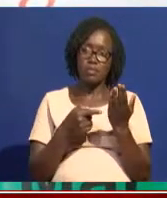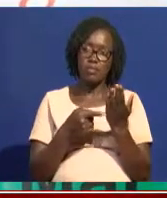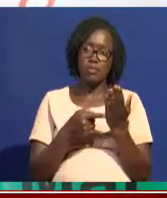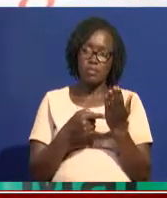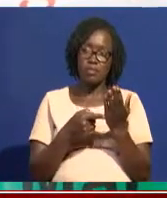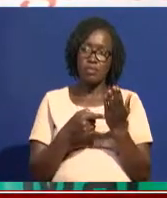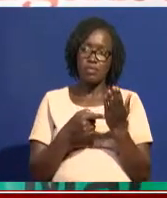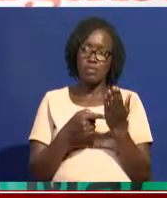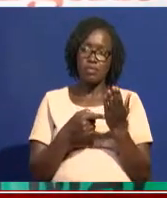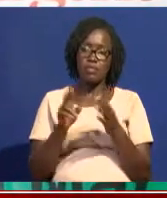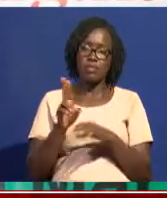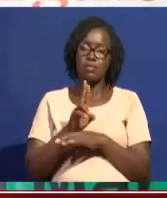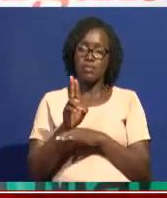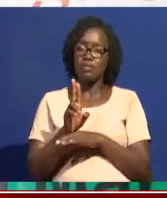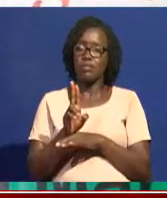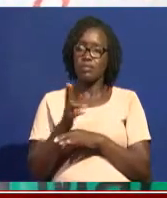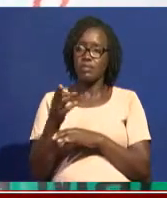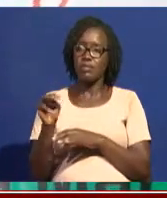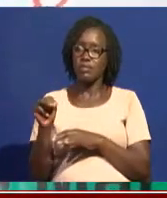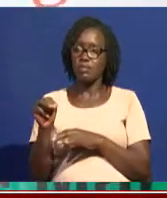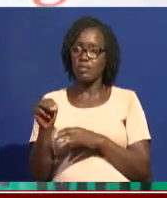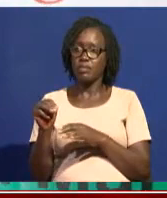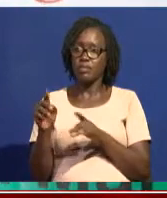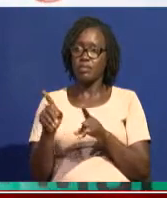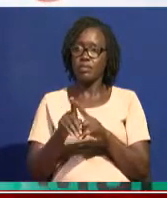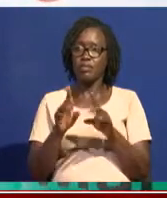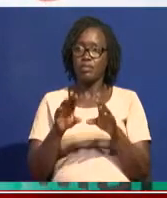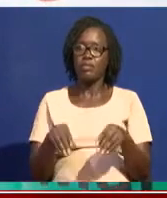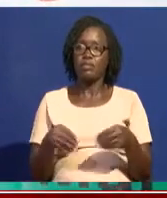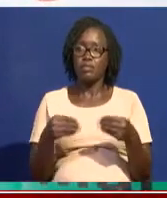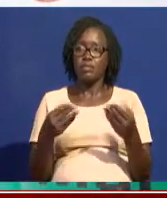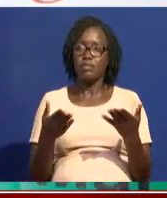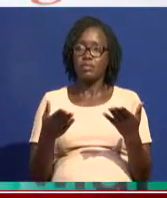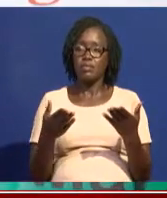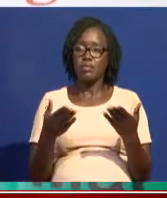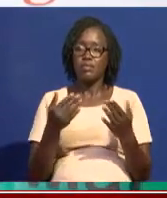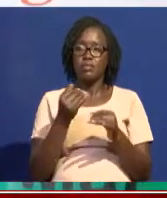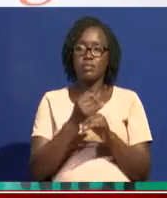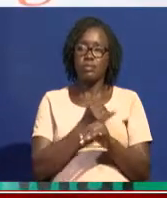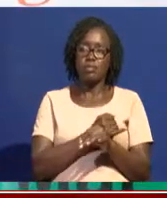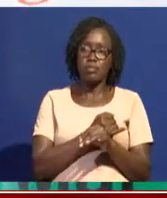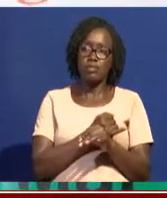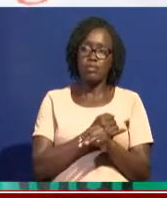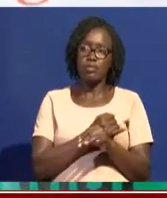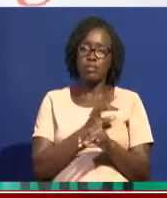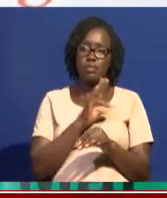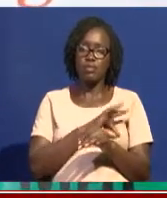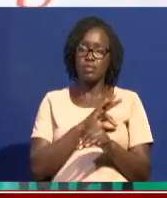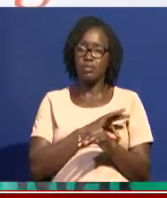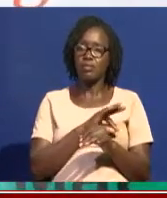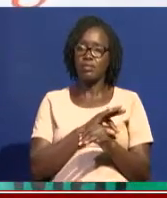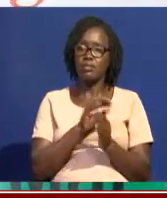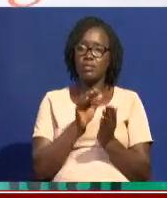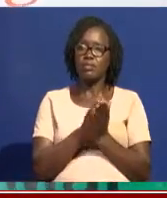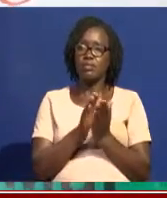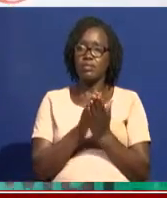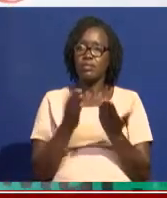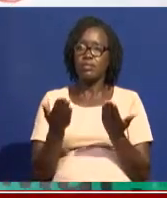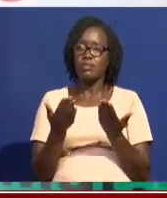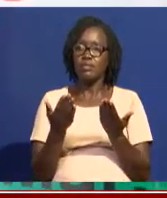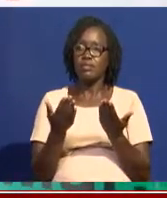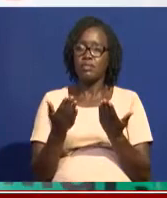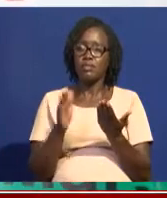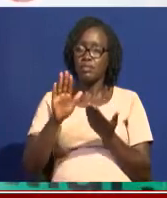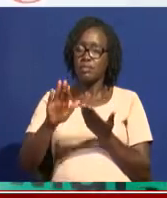that we deploy to them or even offering improved returns on their savings where excess